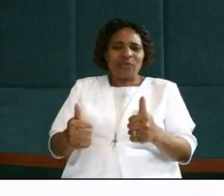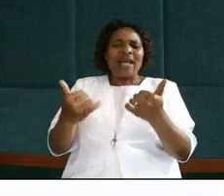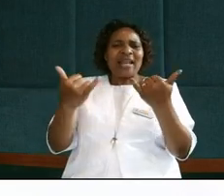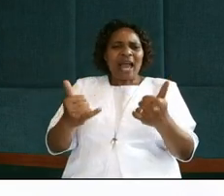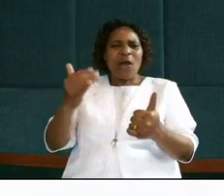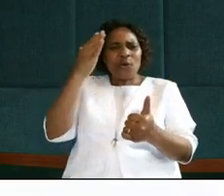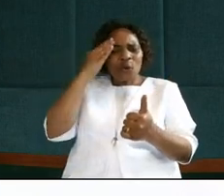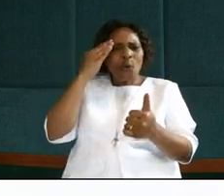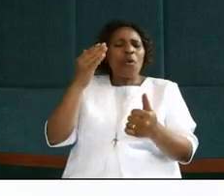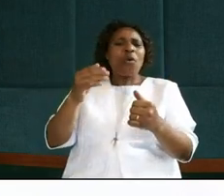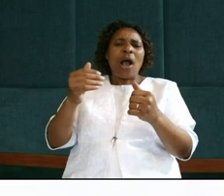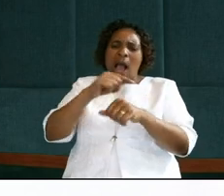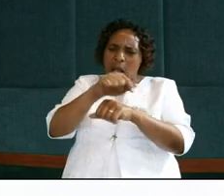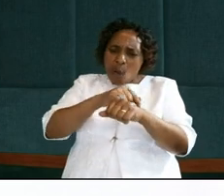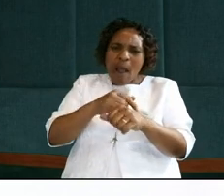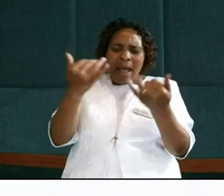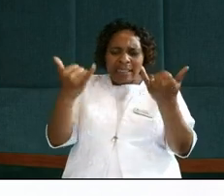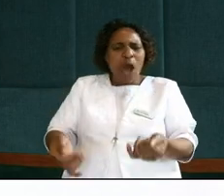known that his hour has come,